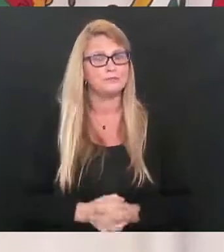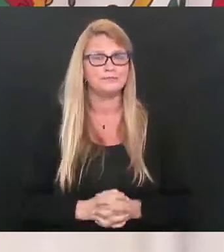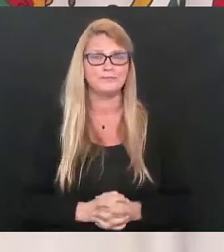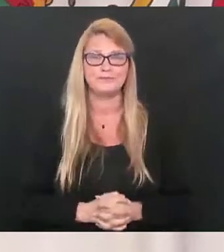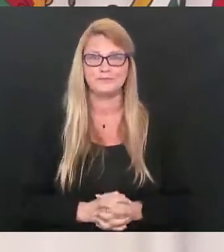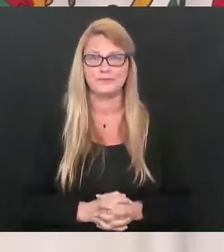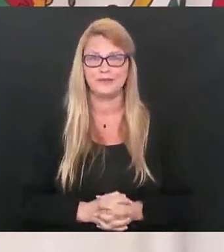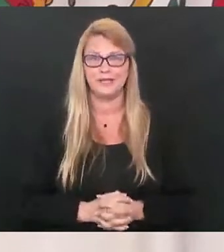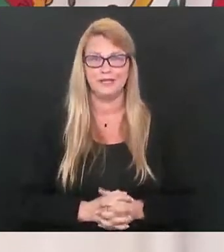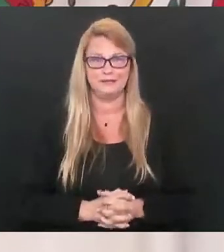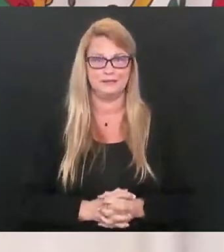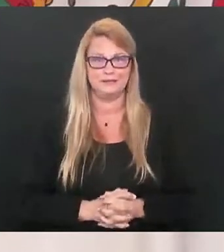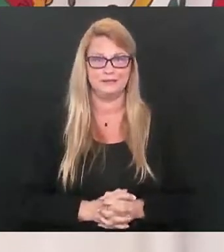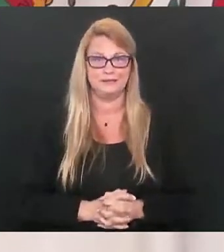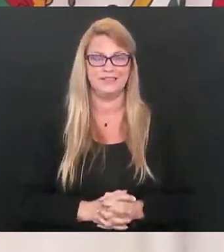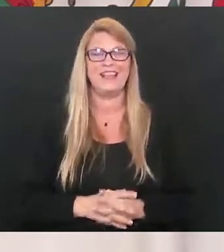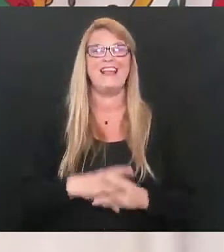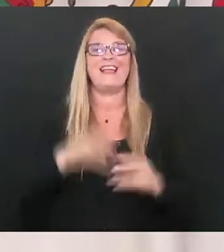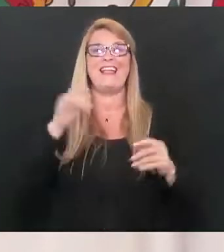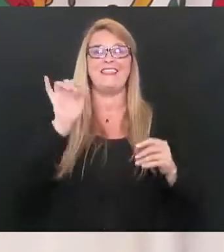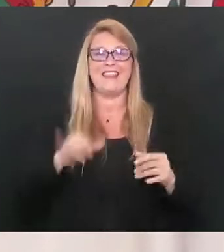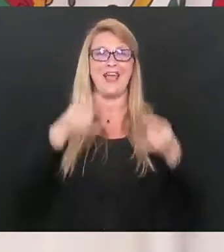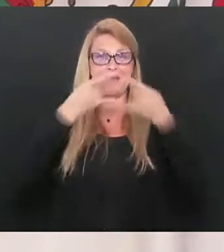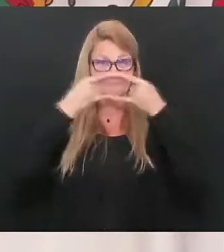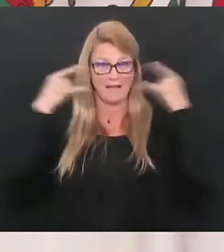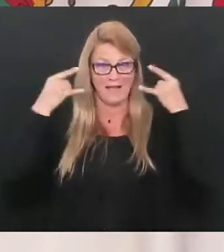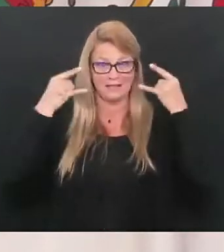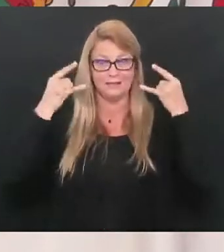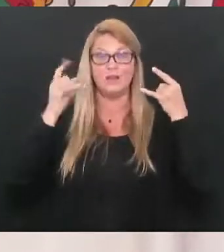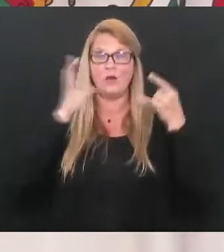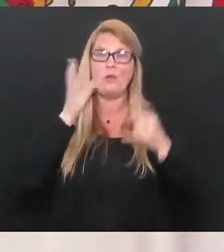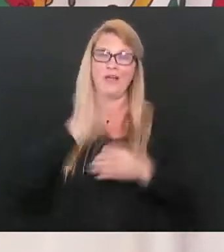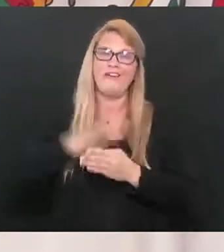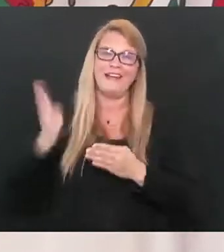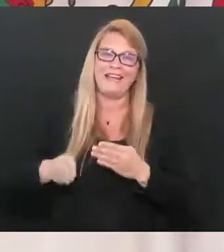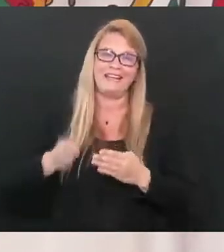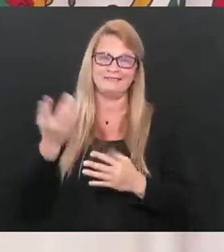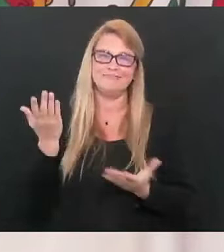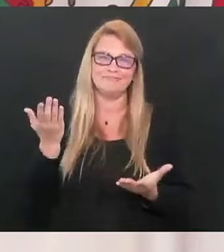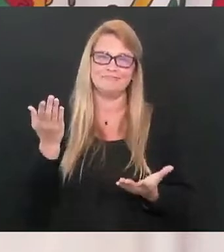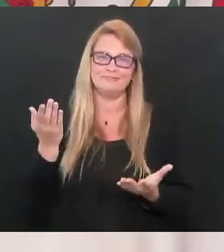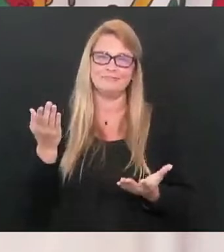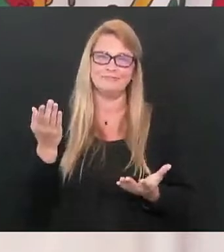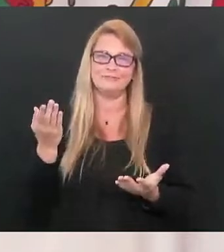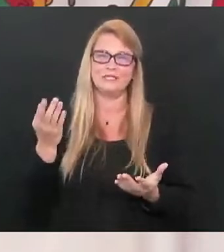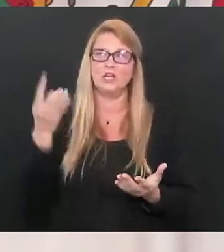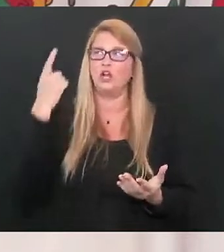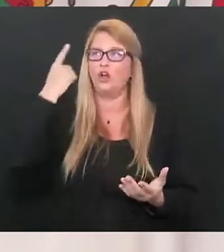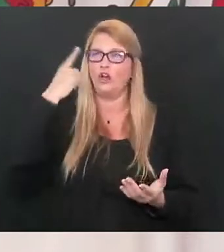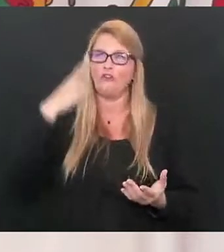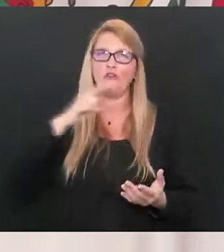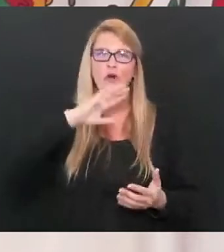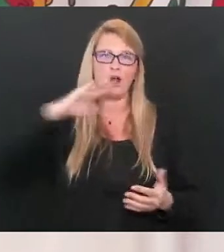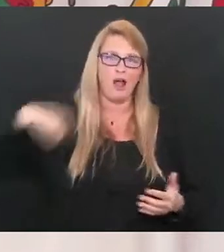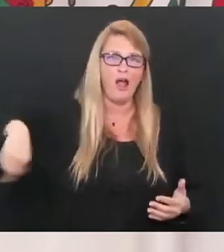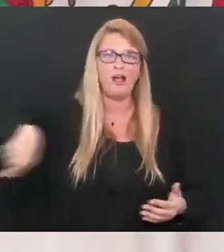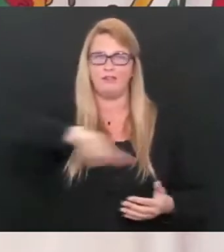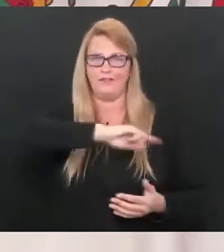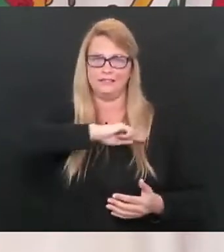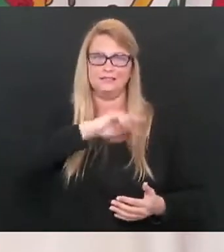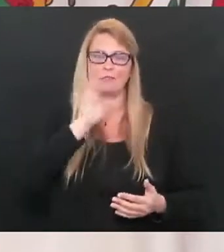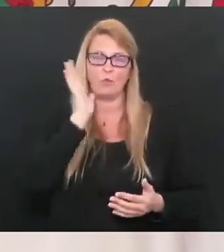This will end. This mask right here will end. It will end for every last one of us,